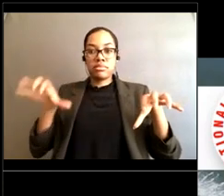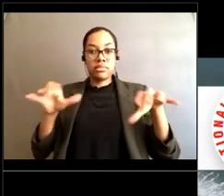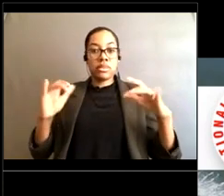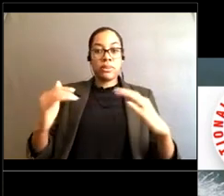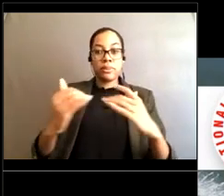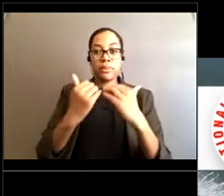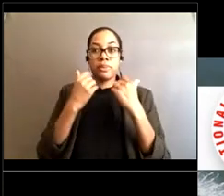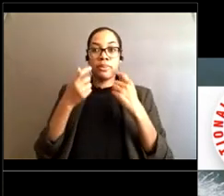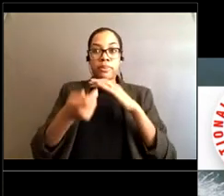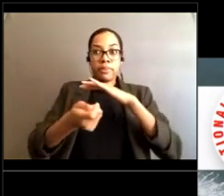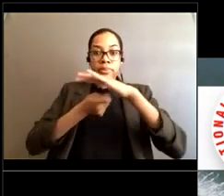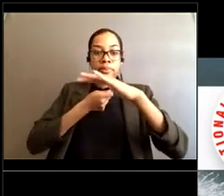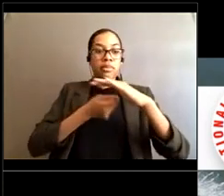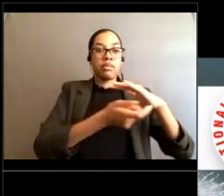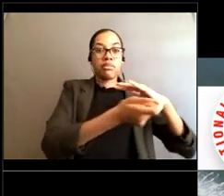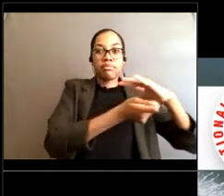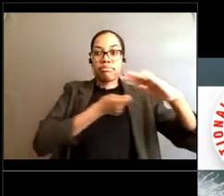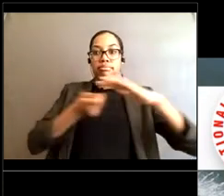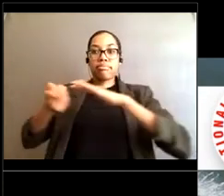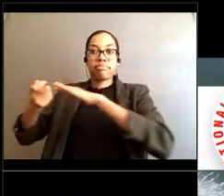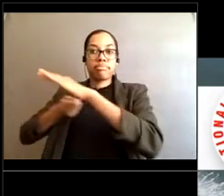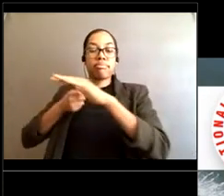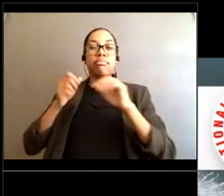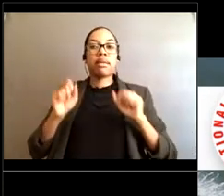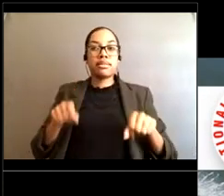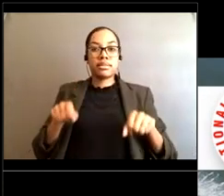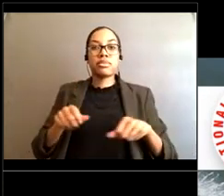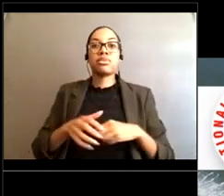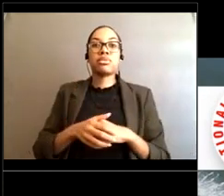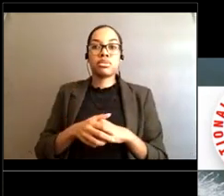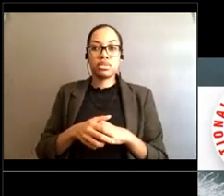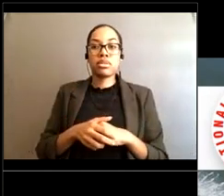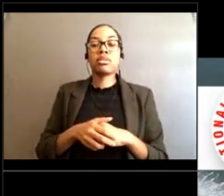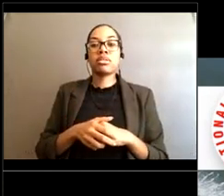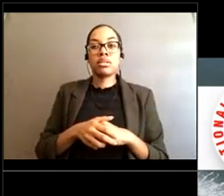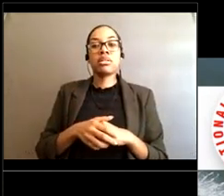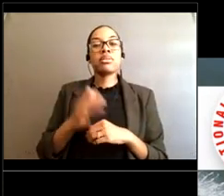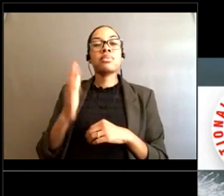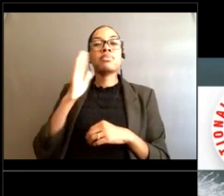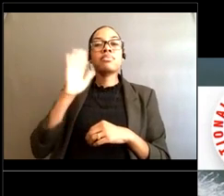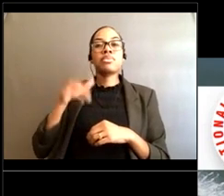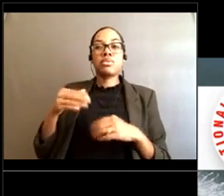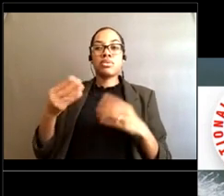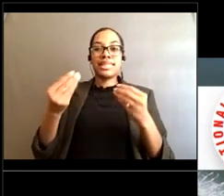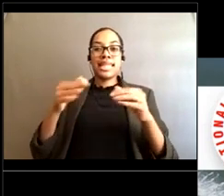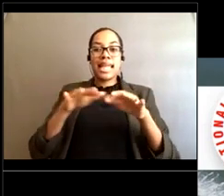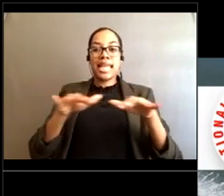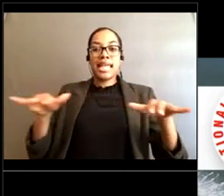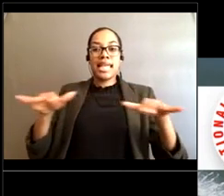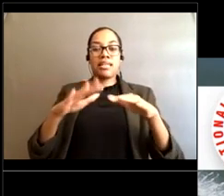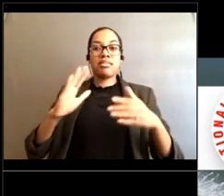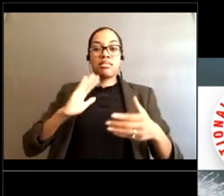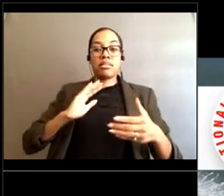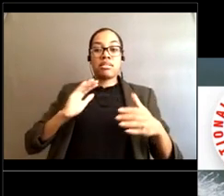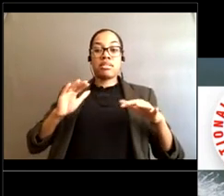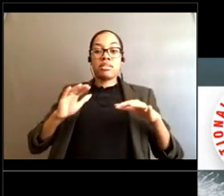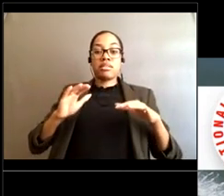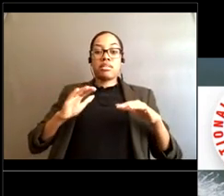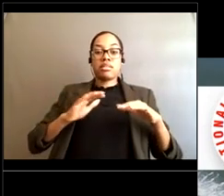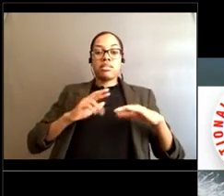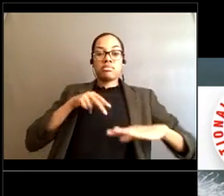sandbars or where the Near shore sand changes in height with the sandbar there so